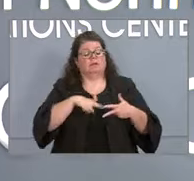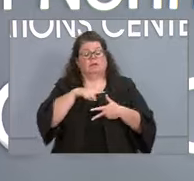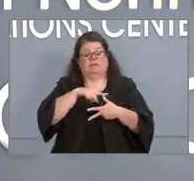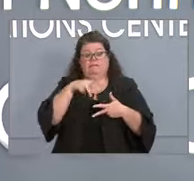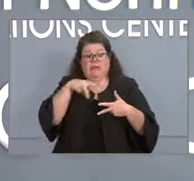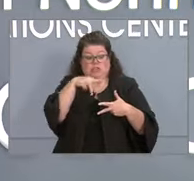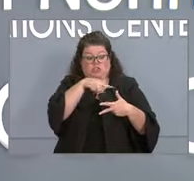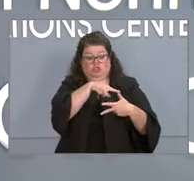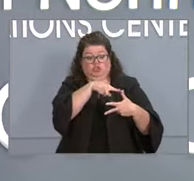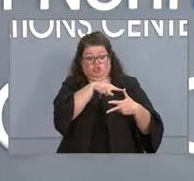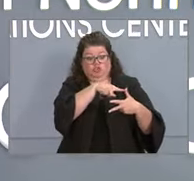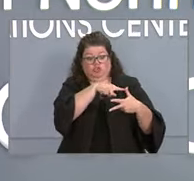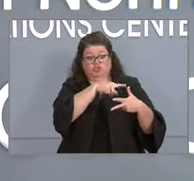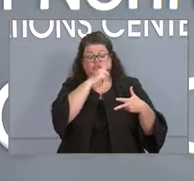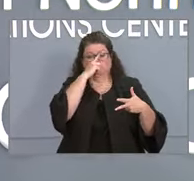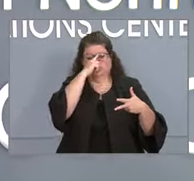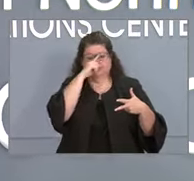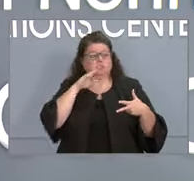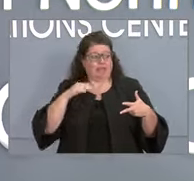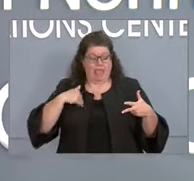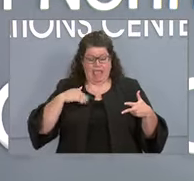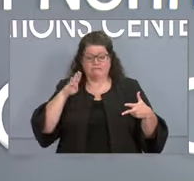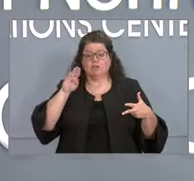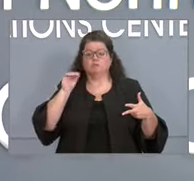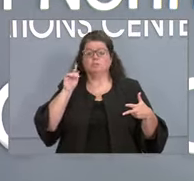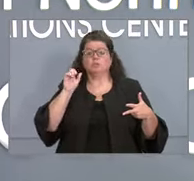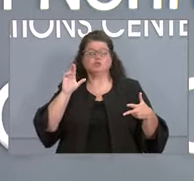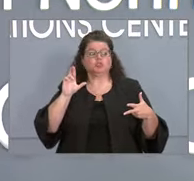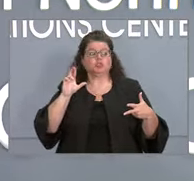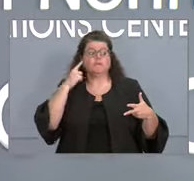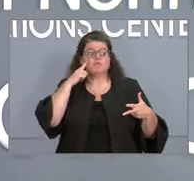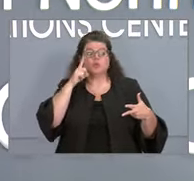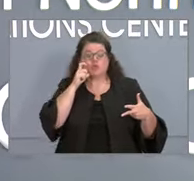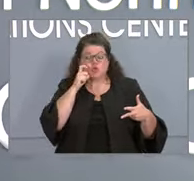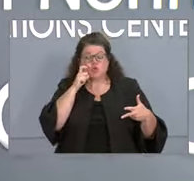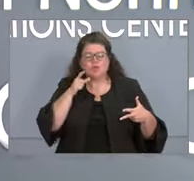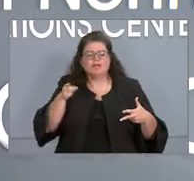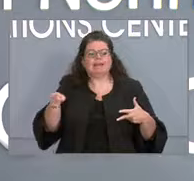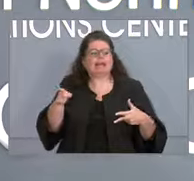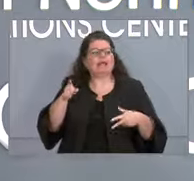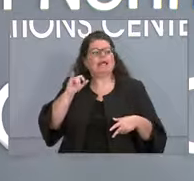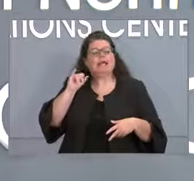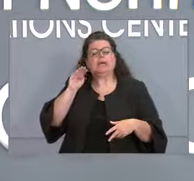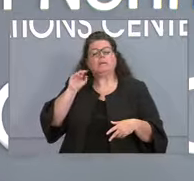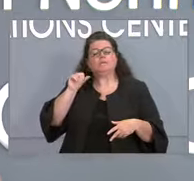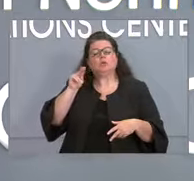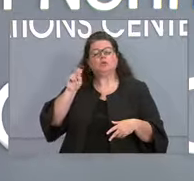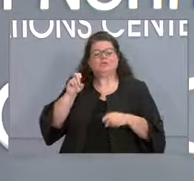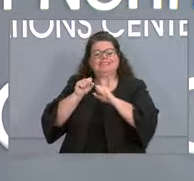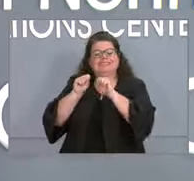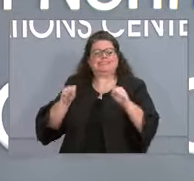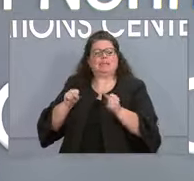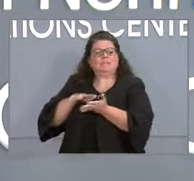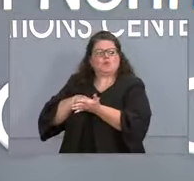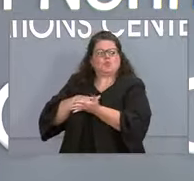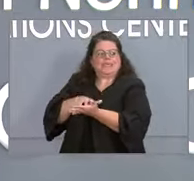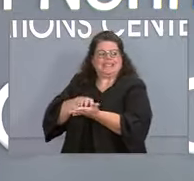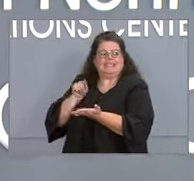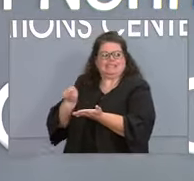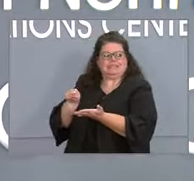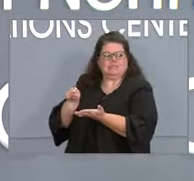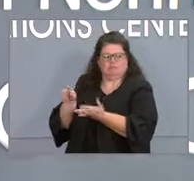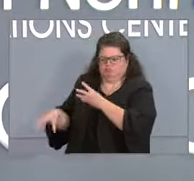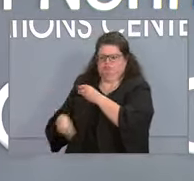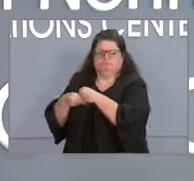we are providing booster shots to those who are immunocompromised, but all of the rest of it still waits